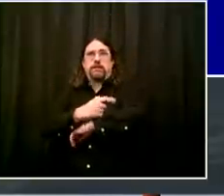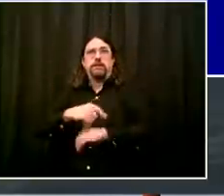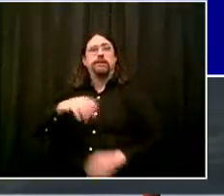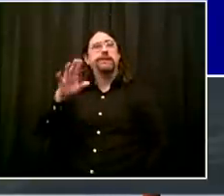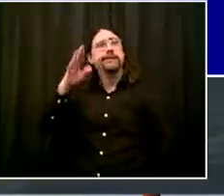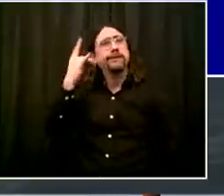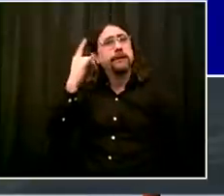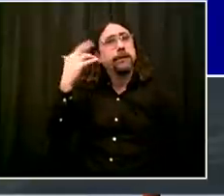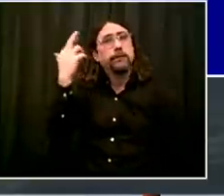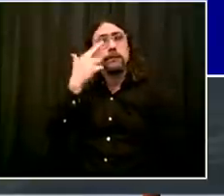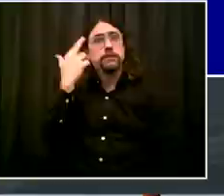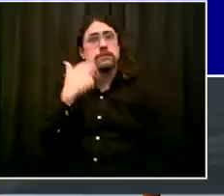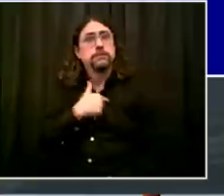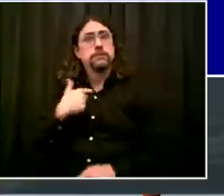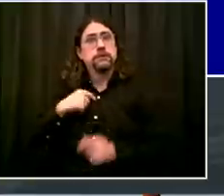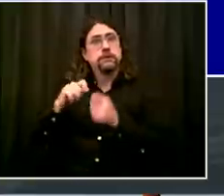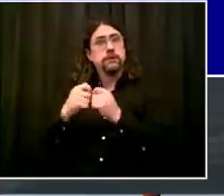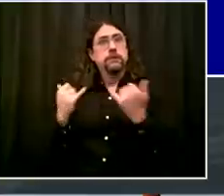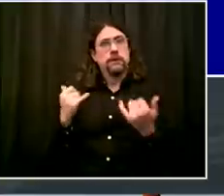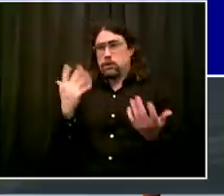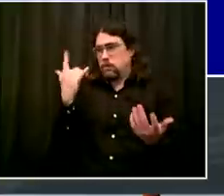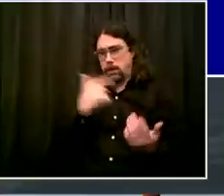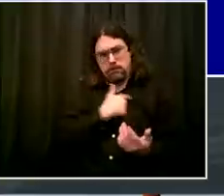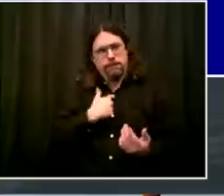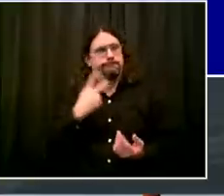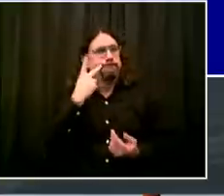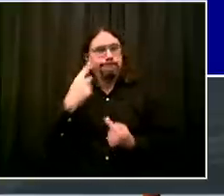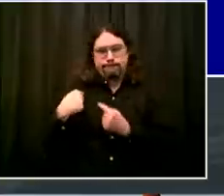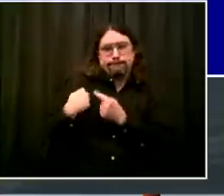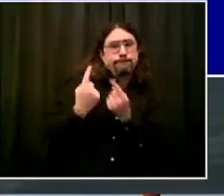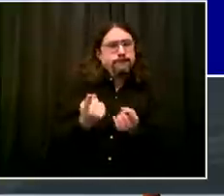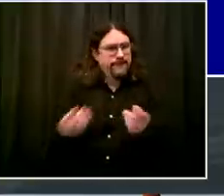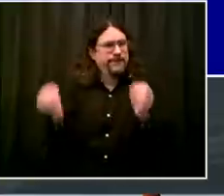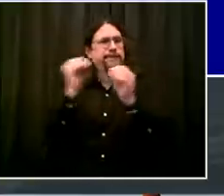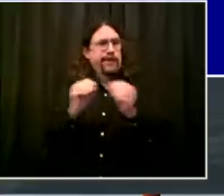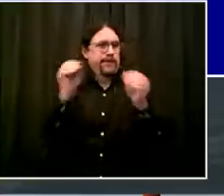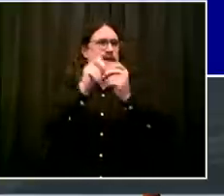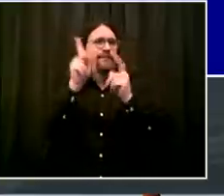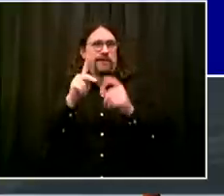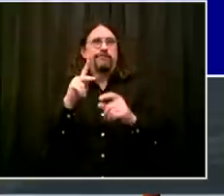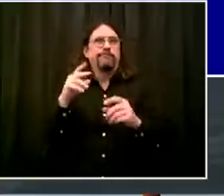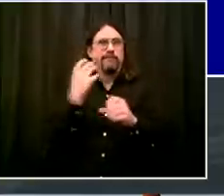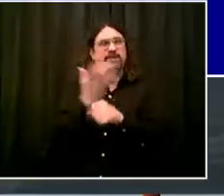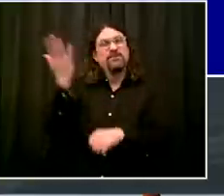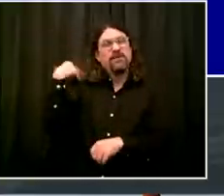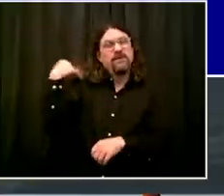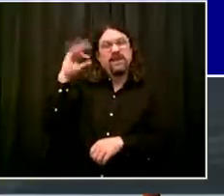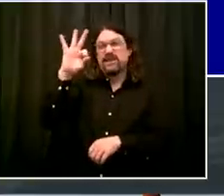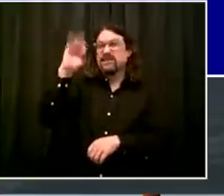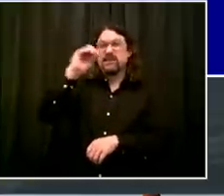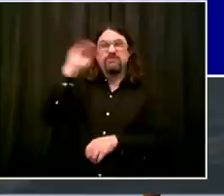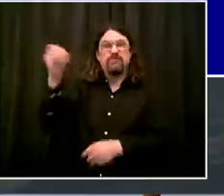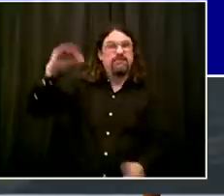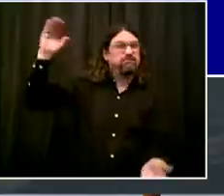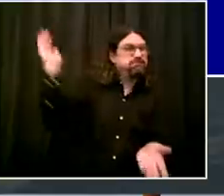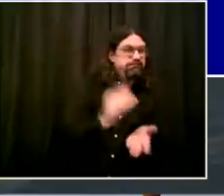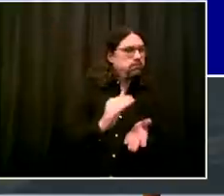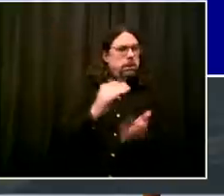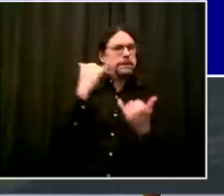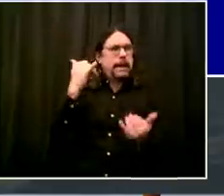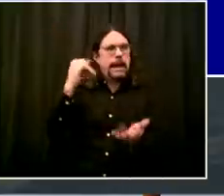but it's also about keeping people safe. We want to make sure that those ferries don't become crowded. So adding additional service will let us do that.